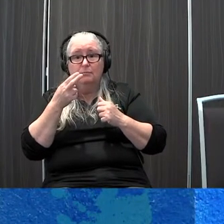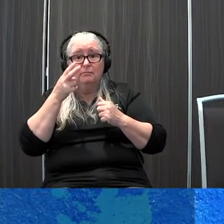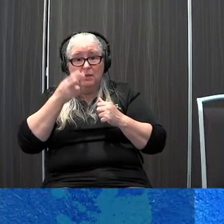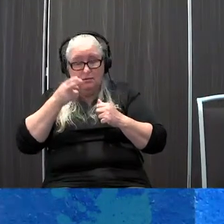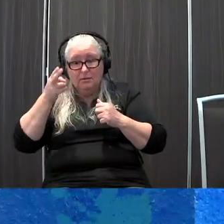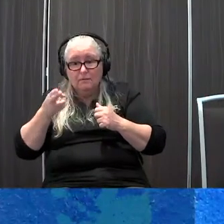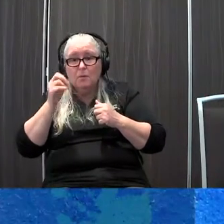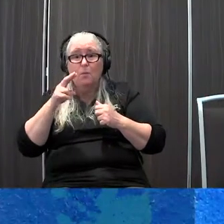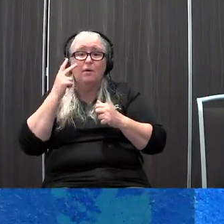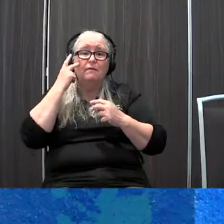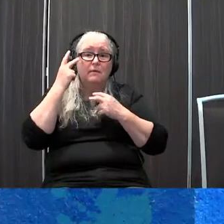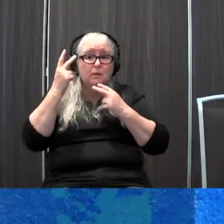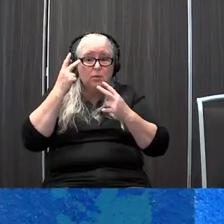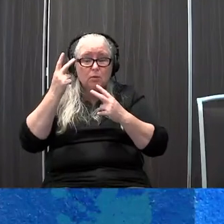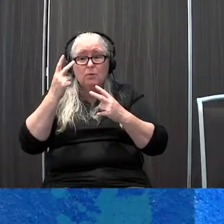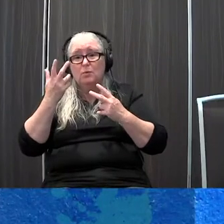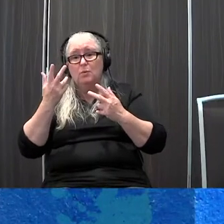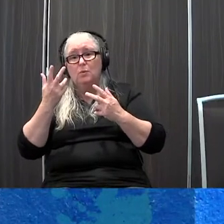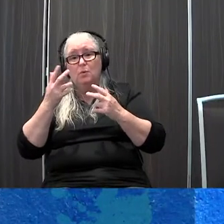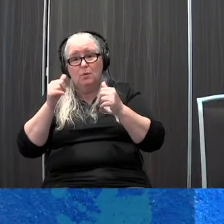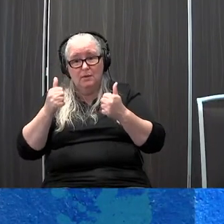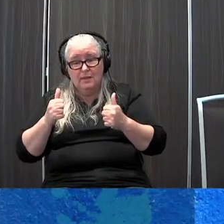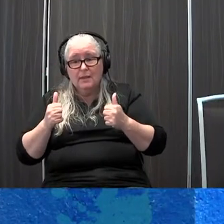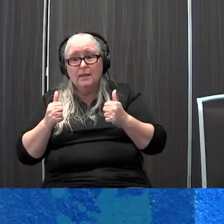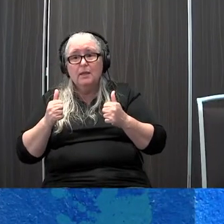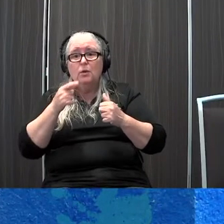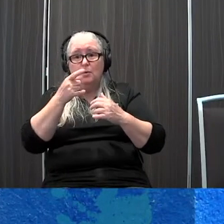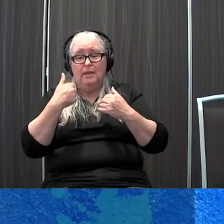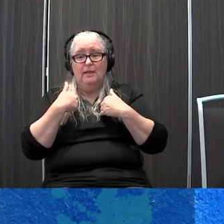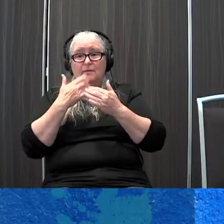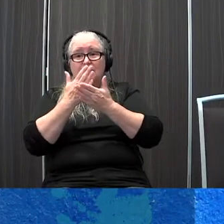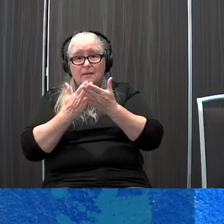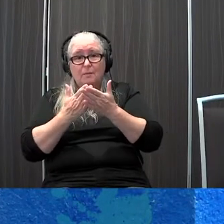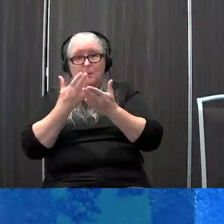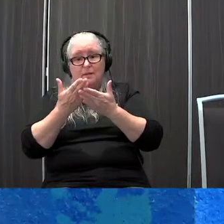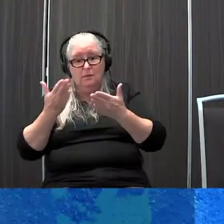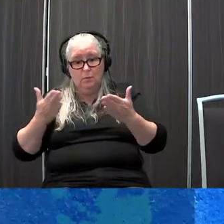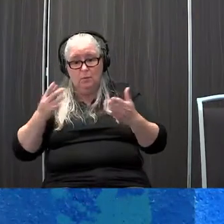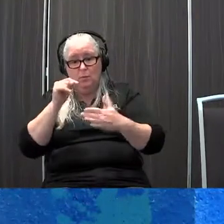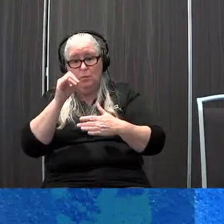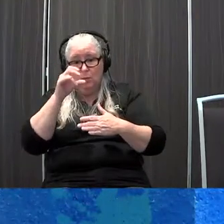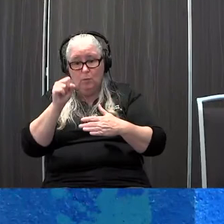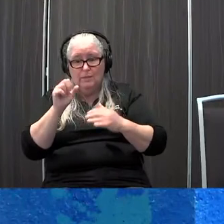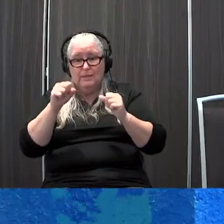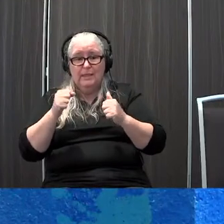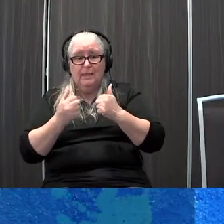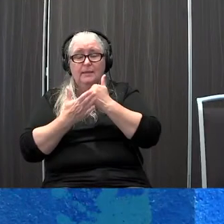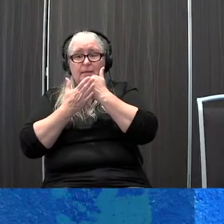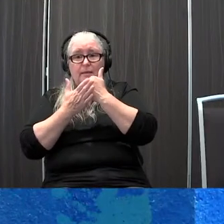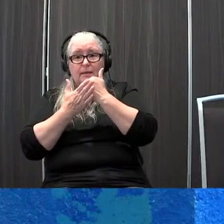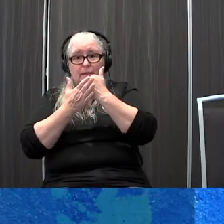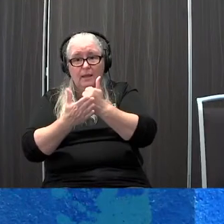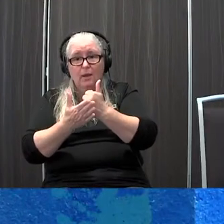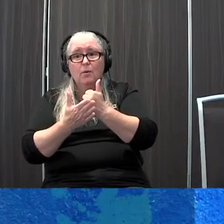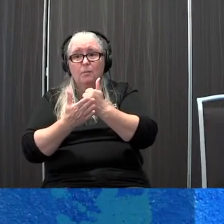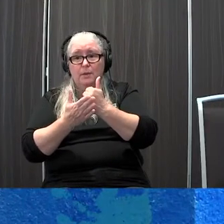visual impairment there are some of these devices that allow for additional sensory support so